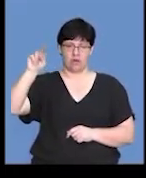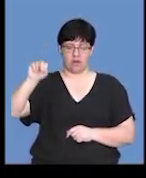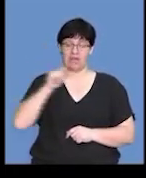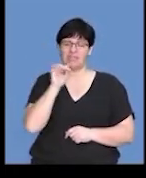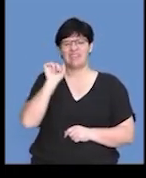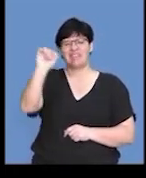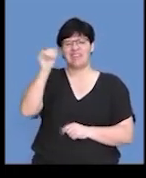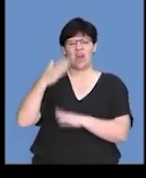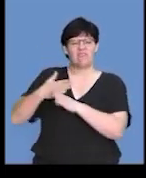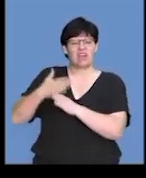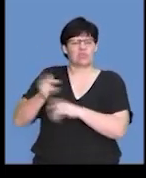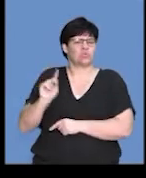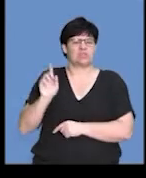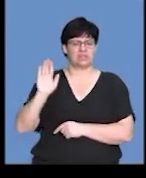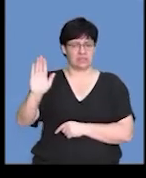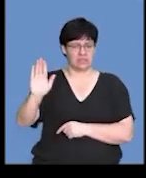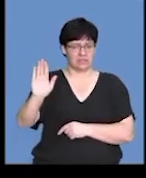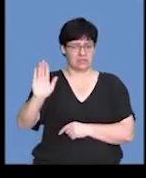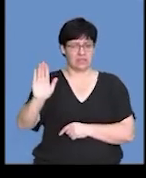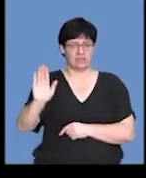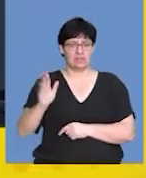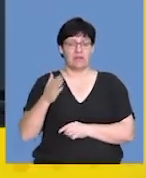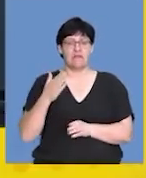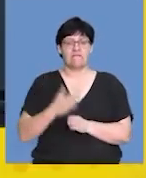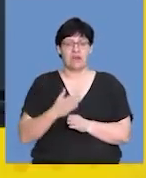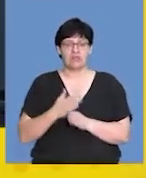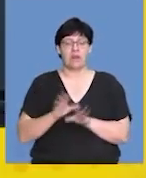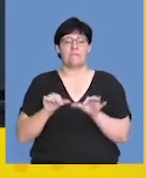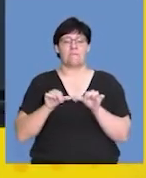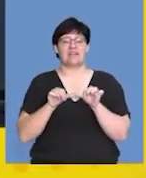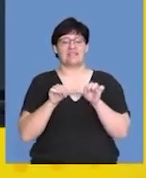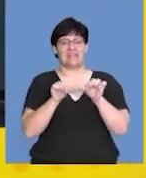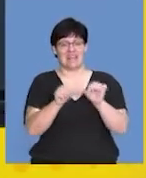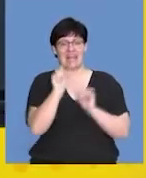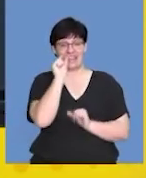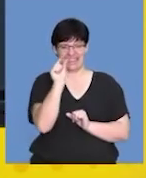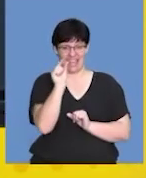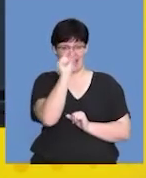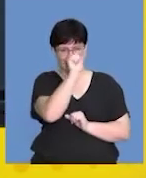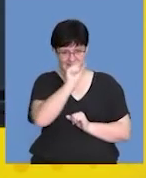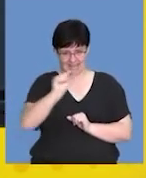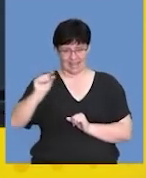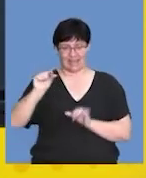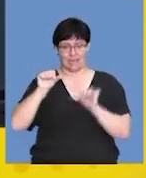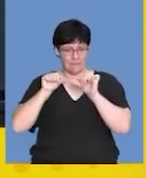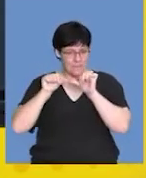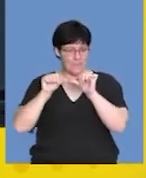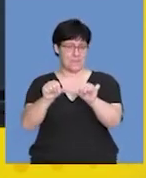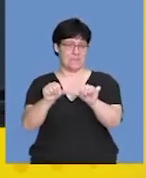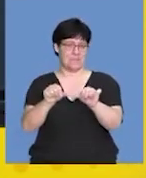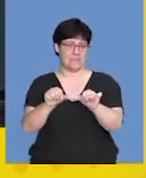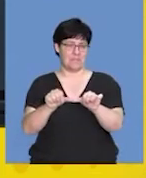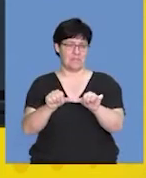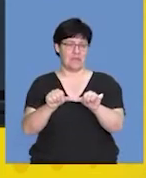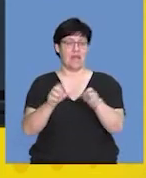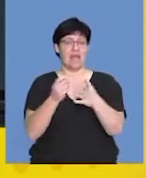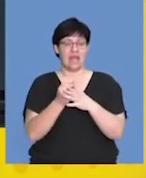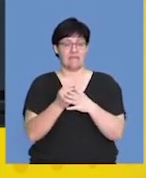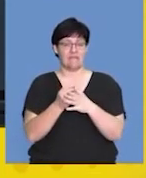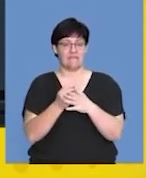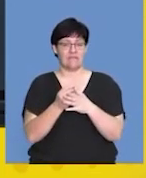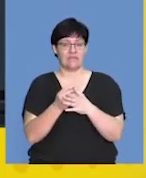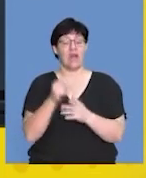function of progesterone, progesterone functions in maintaining the thickness of the endometrium. So, if we remove